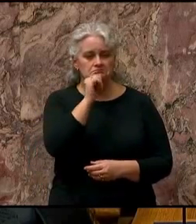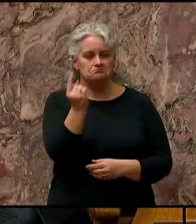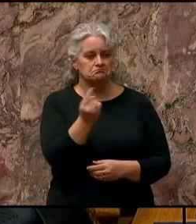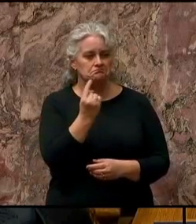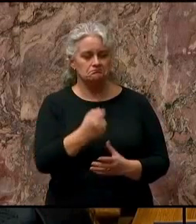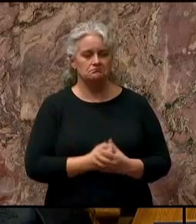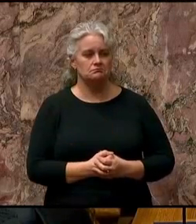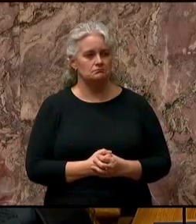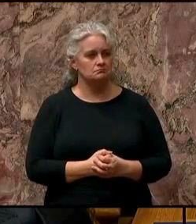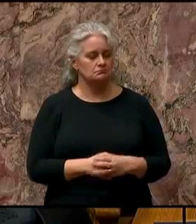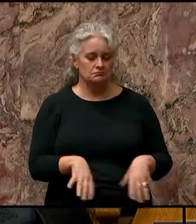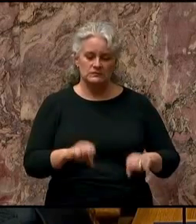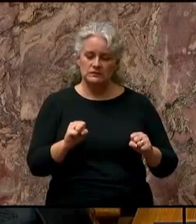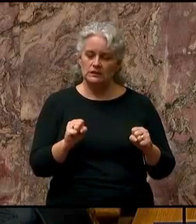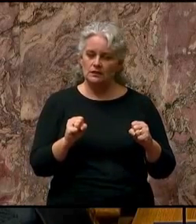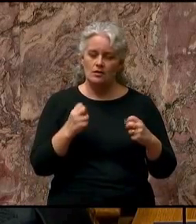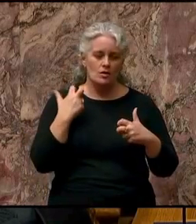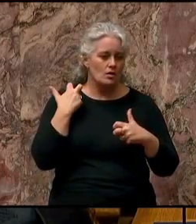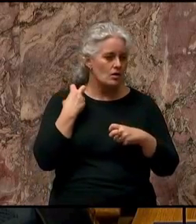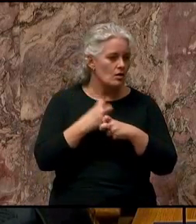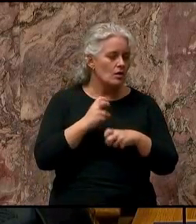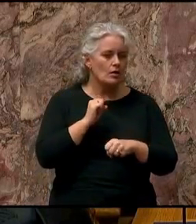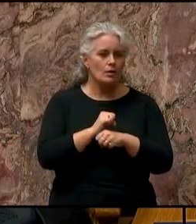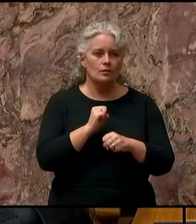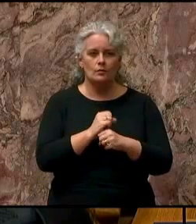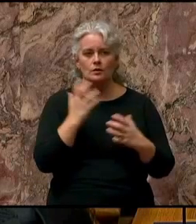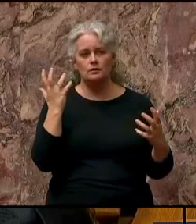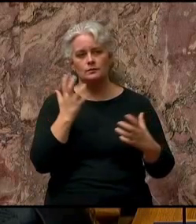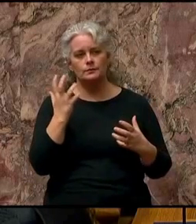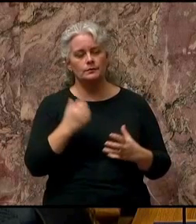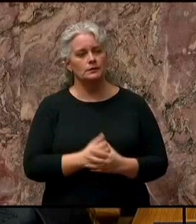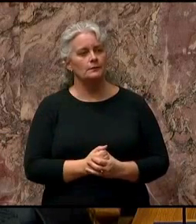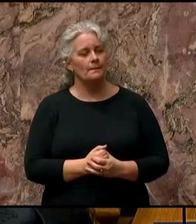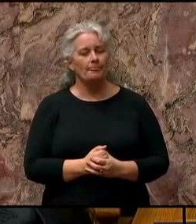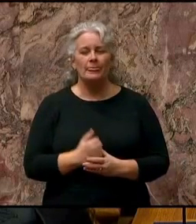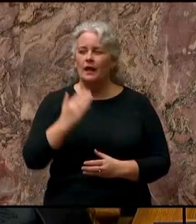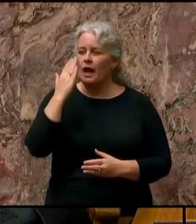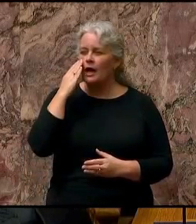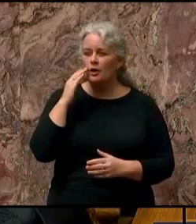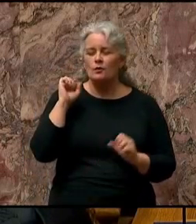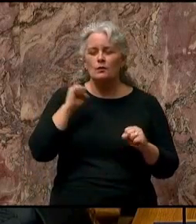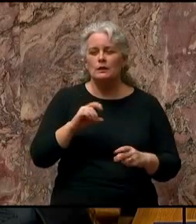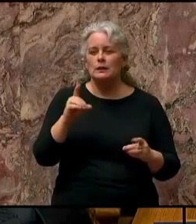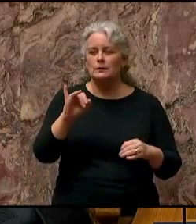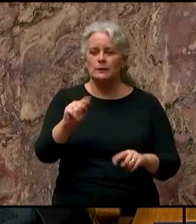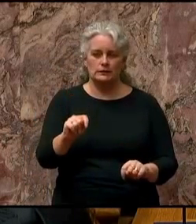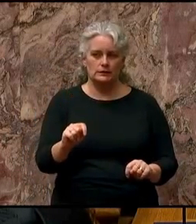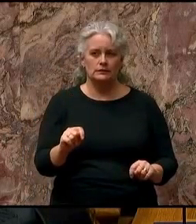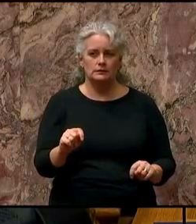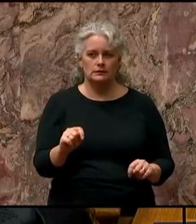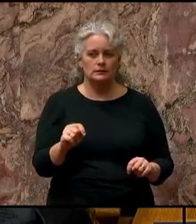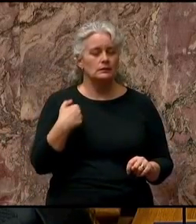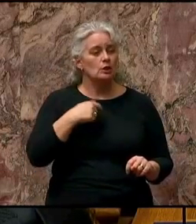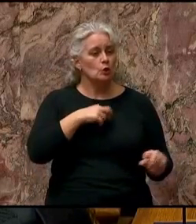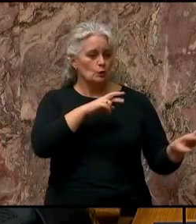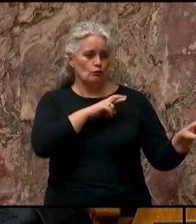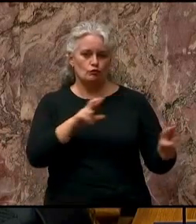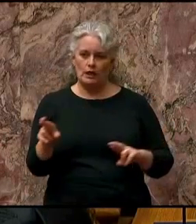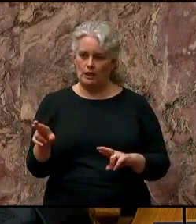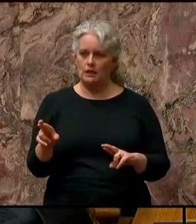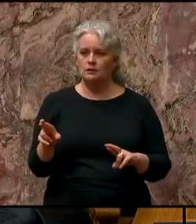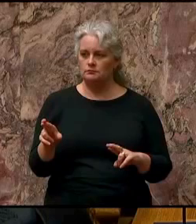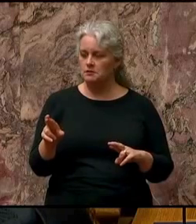It will take a lot of hard work. I know you are up to the task. We are ready to walk the